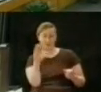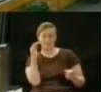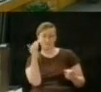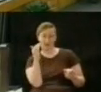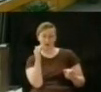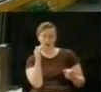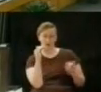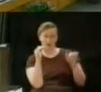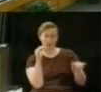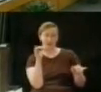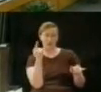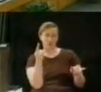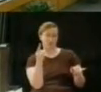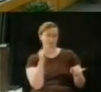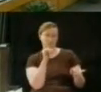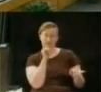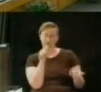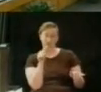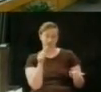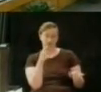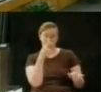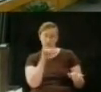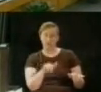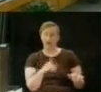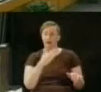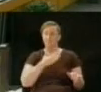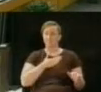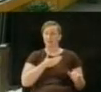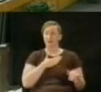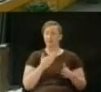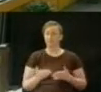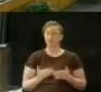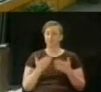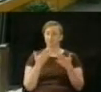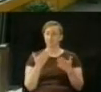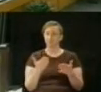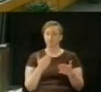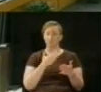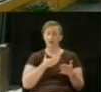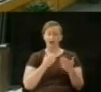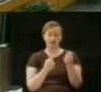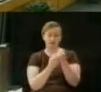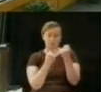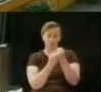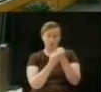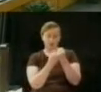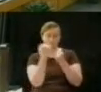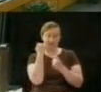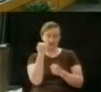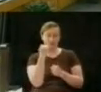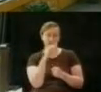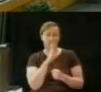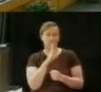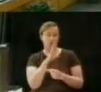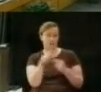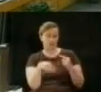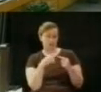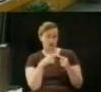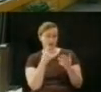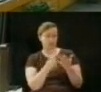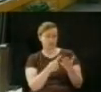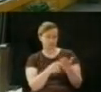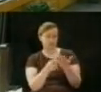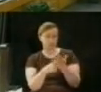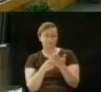charters as a guide, but if the citizens feel like that we're just going to mirror Davidson County, I don't know that they're going to buy that. So